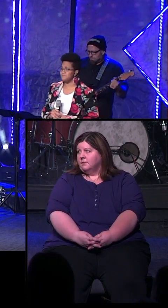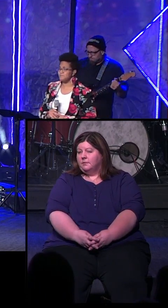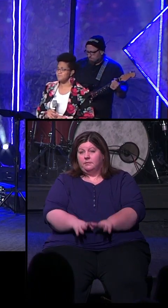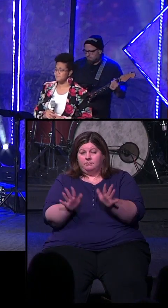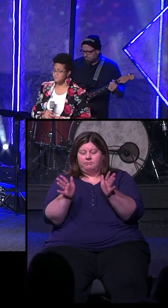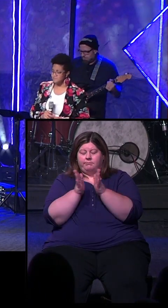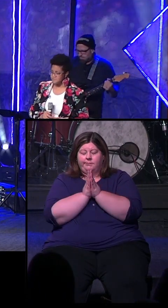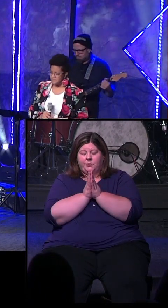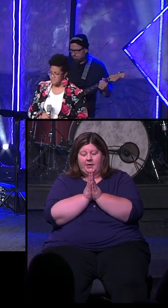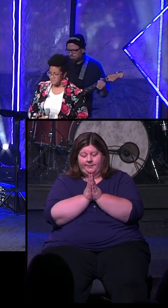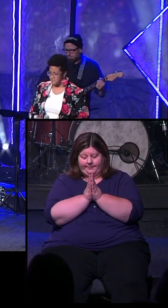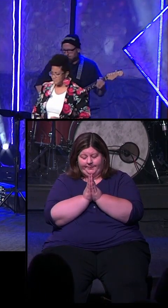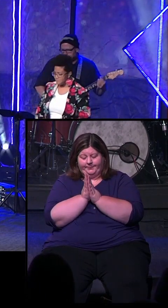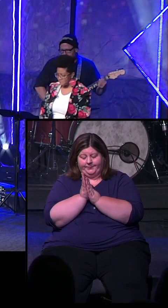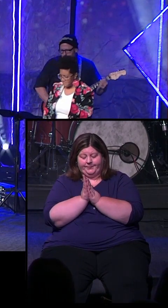Would you bow your heads and pray with me?